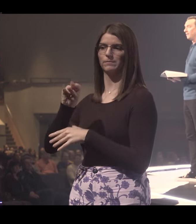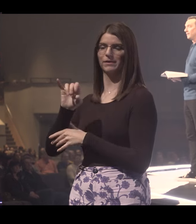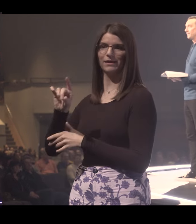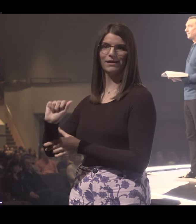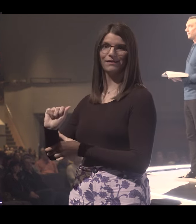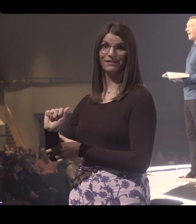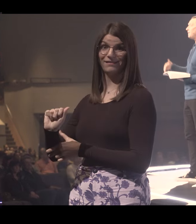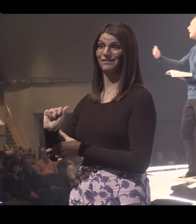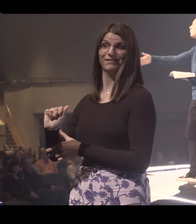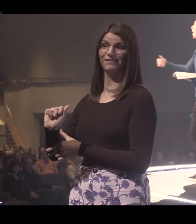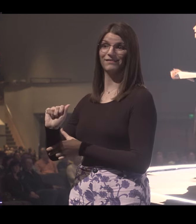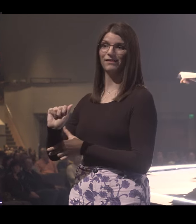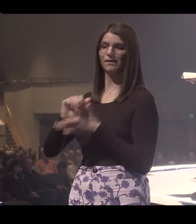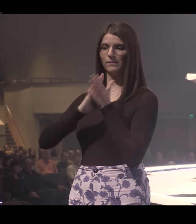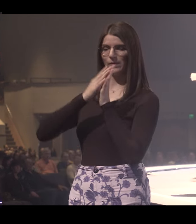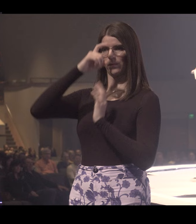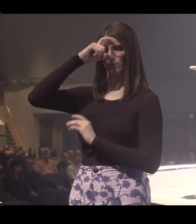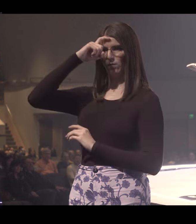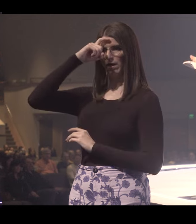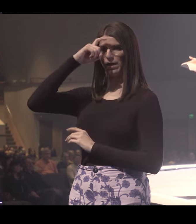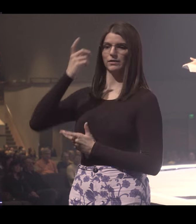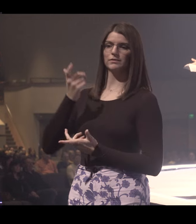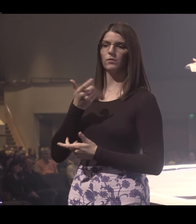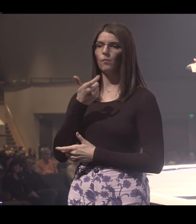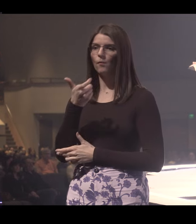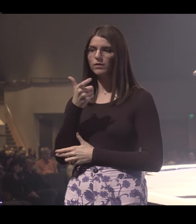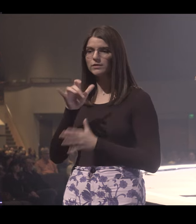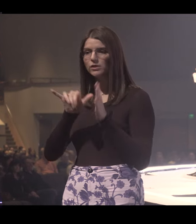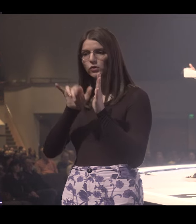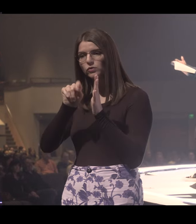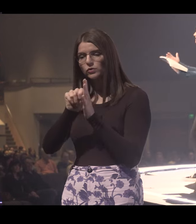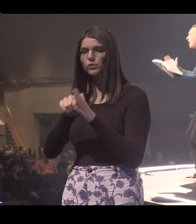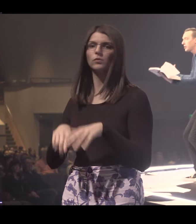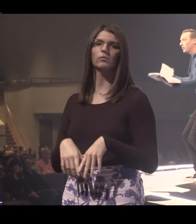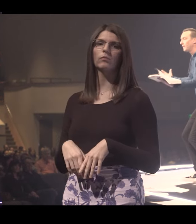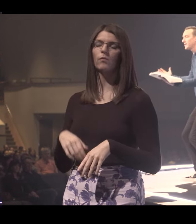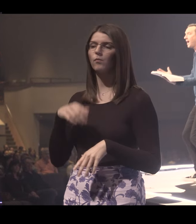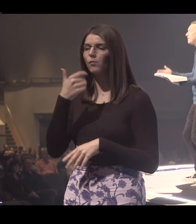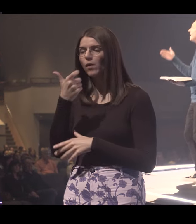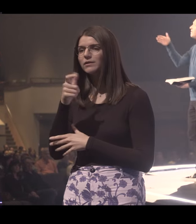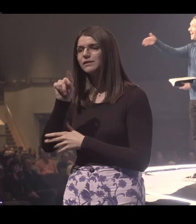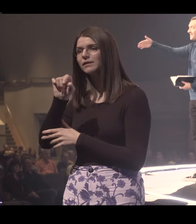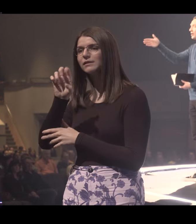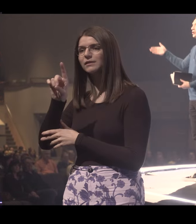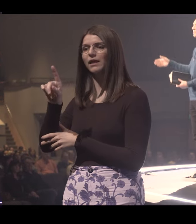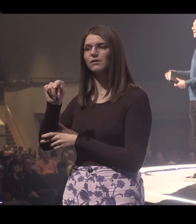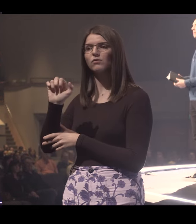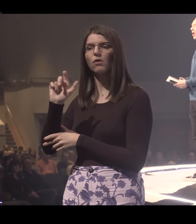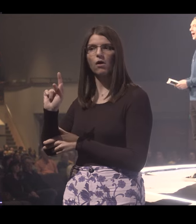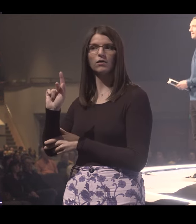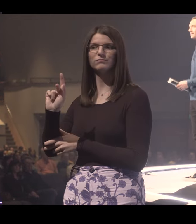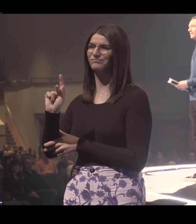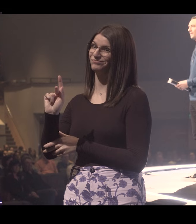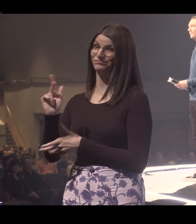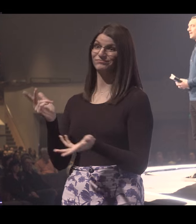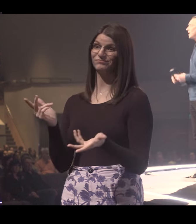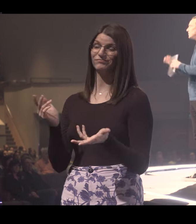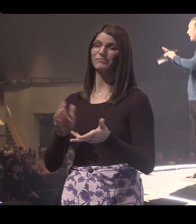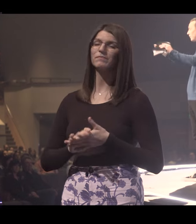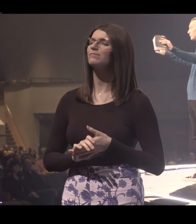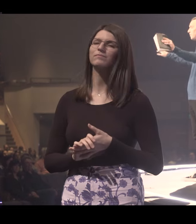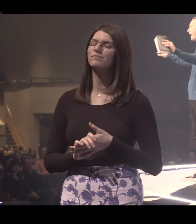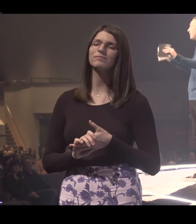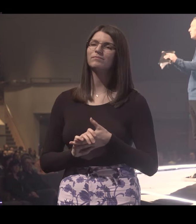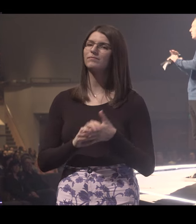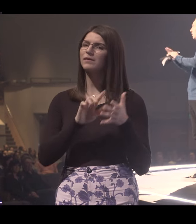person on social media. Hey, become wise by watching them on YouTube or watching TED Talks all the time. That's how you can become wise.